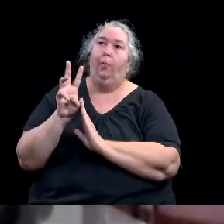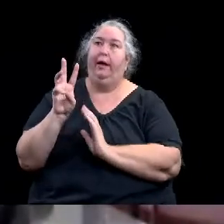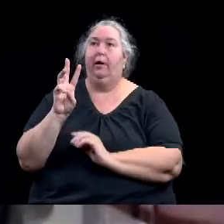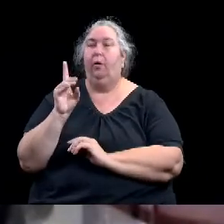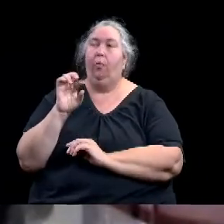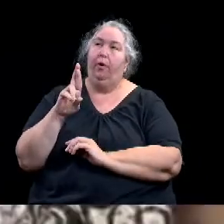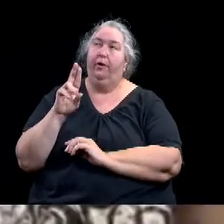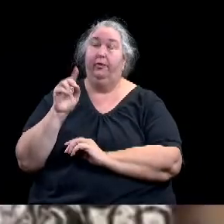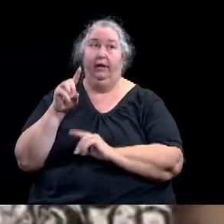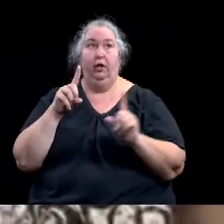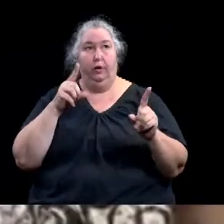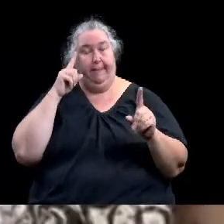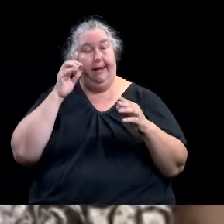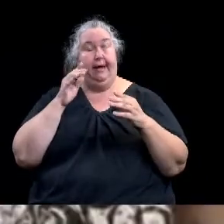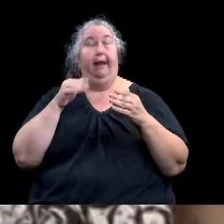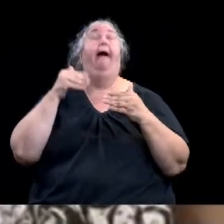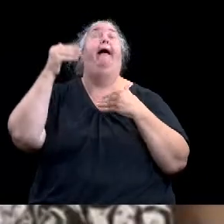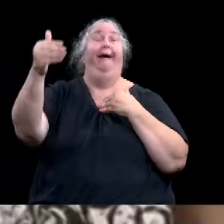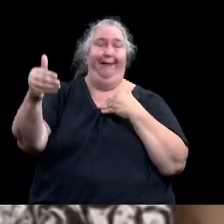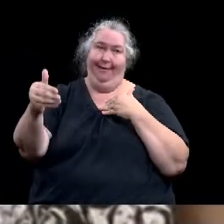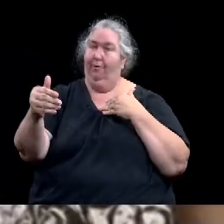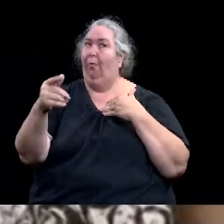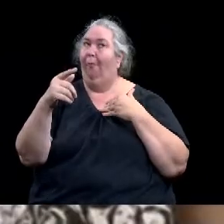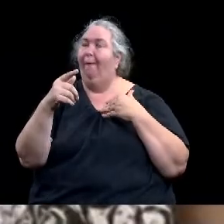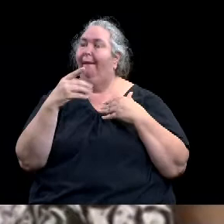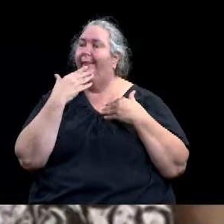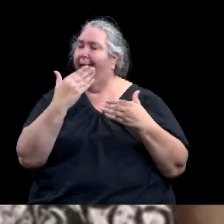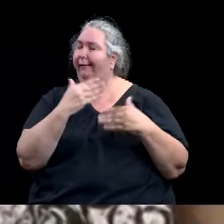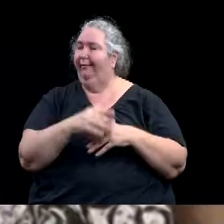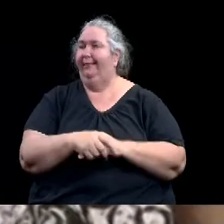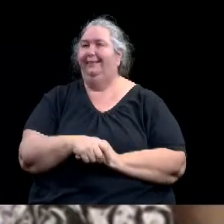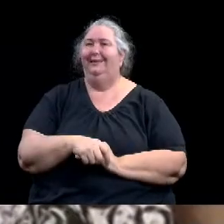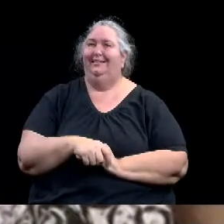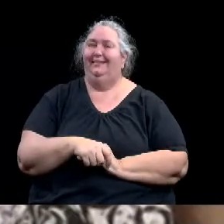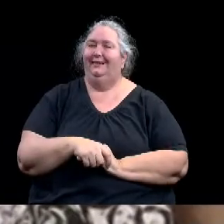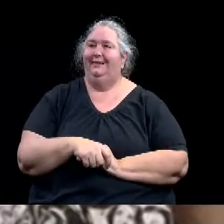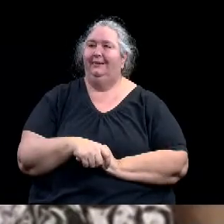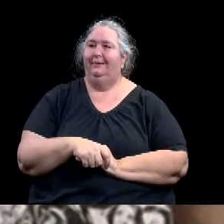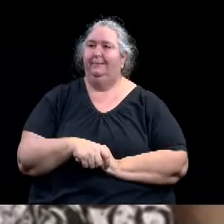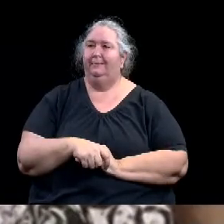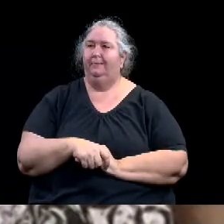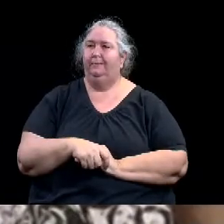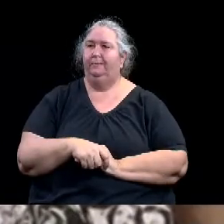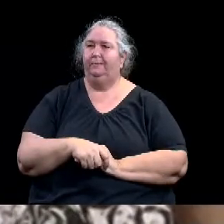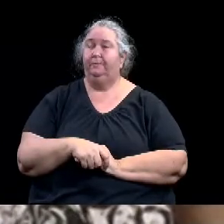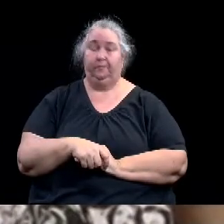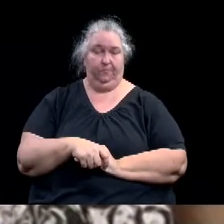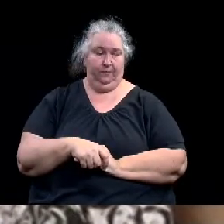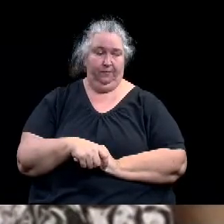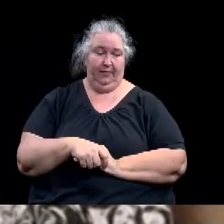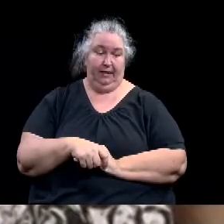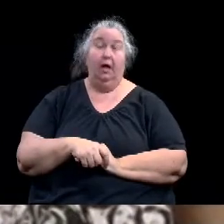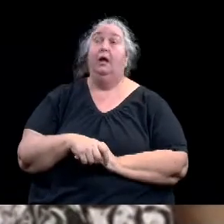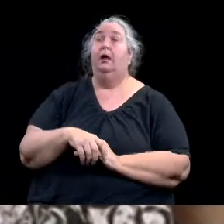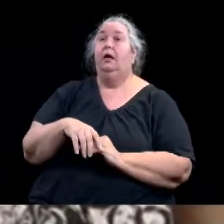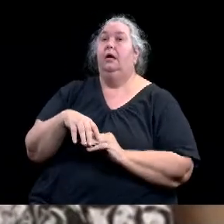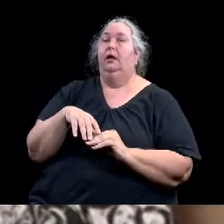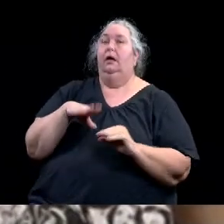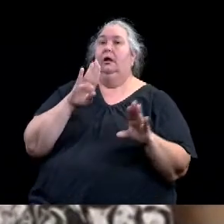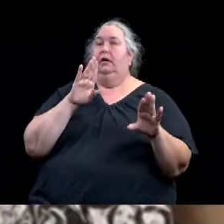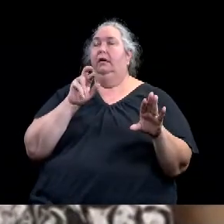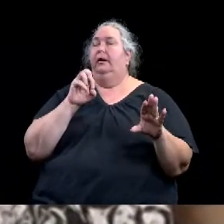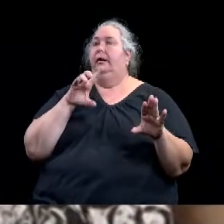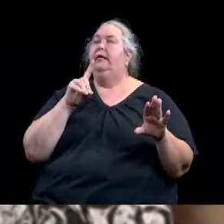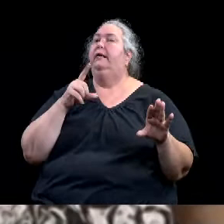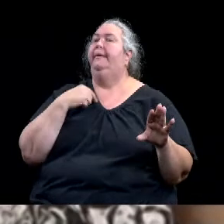Um, I mentioned, but I'll just stay briefly. I mentioned in our conversation earlier the week. Um, of course, we'd love to have you